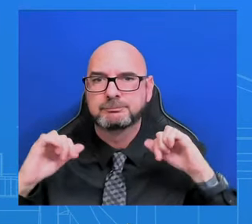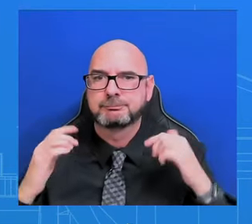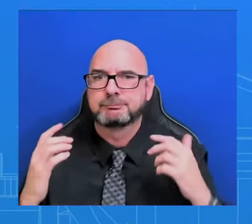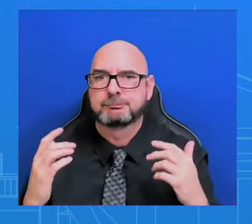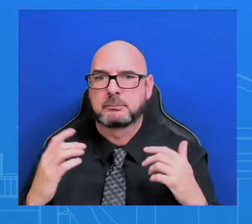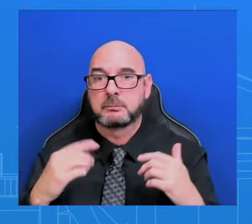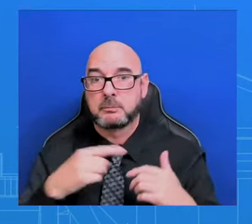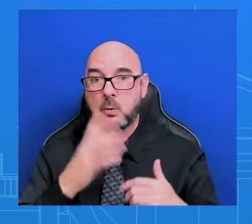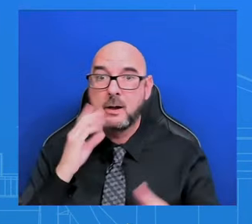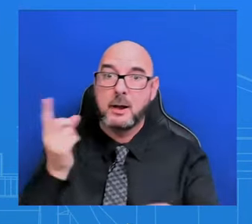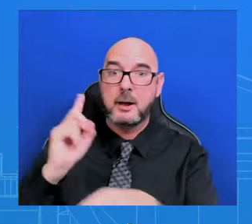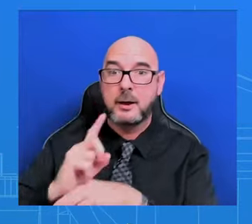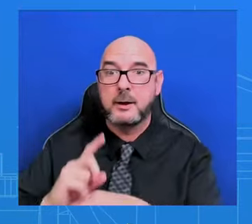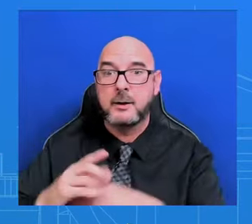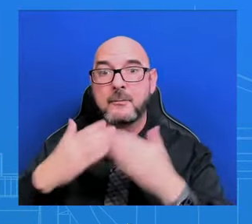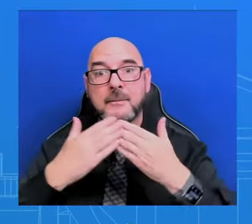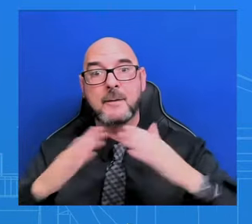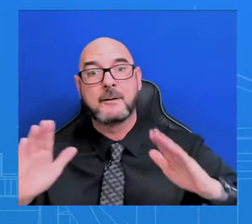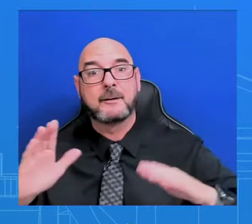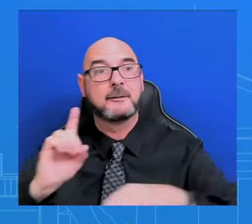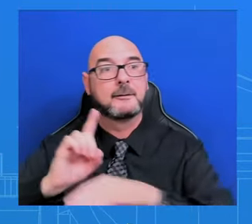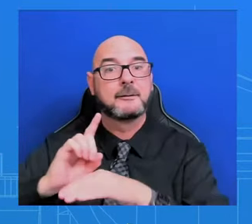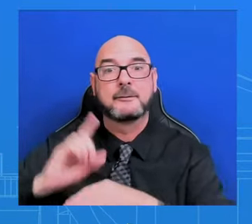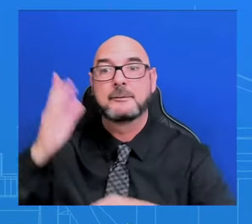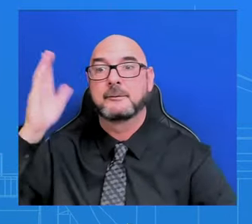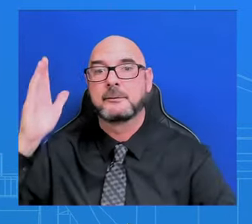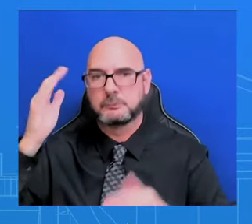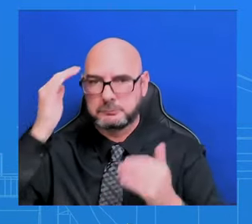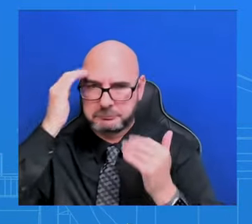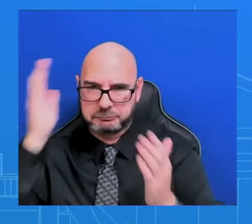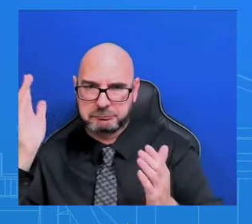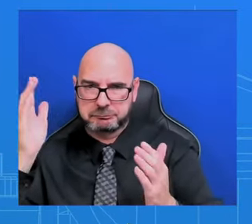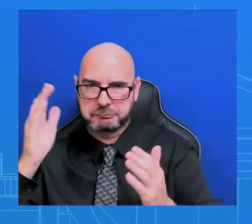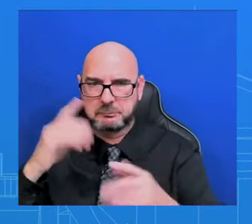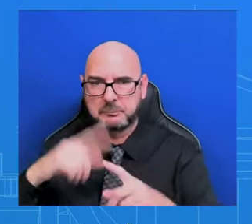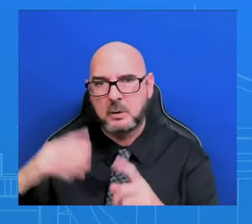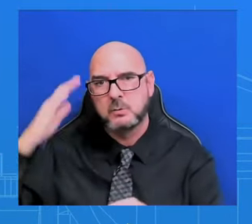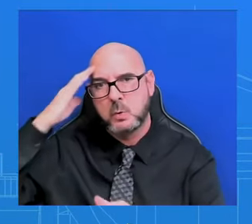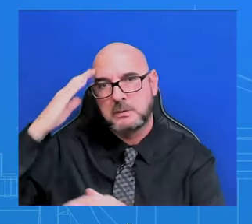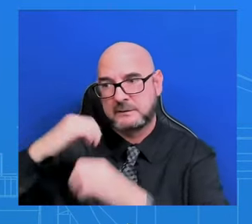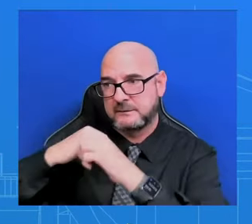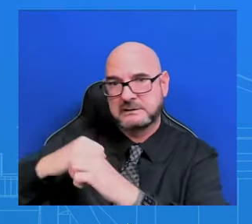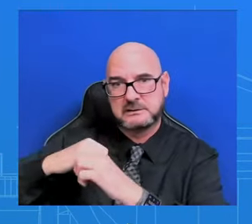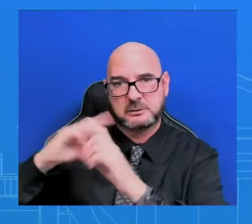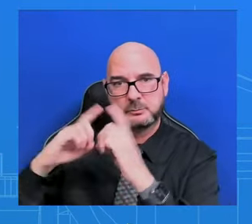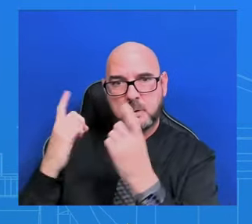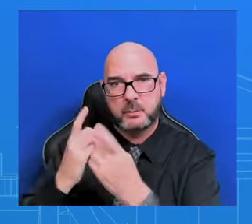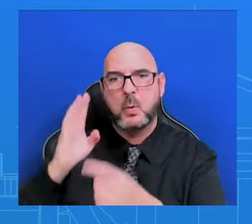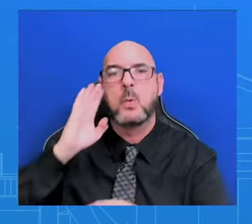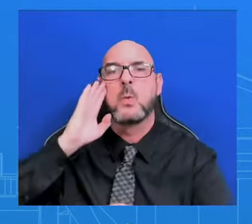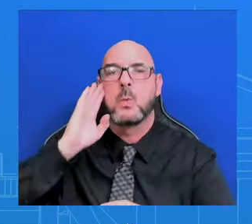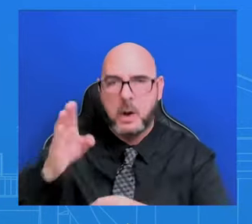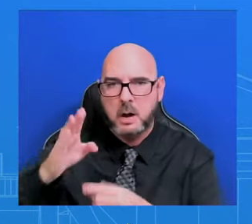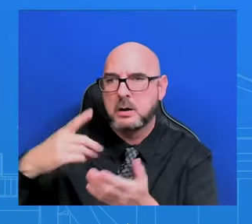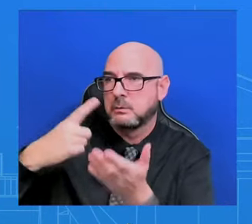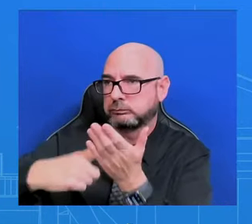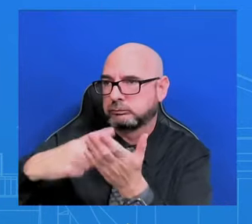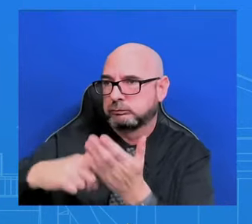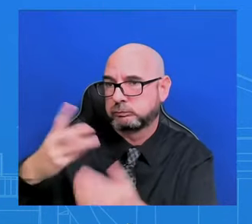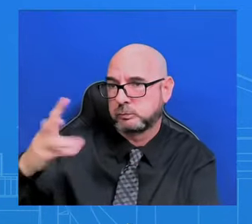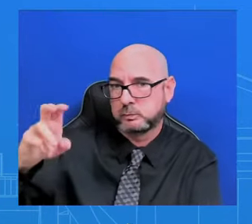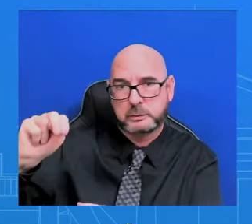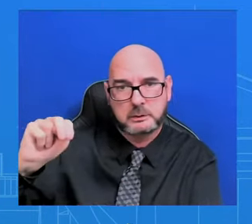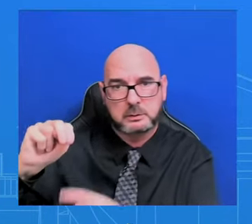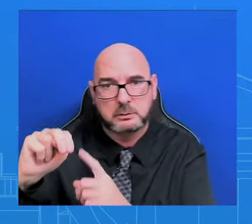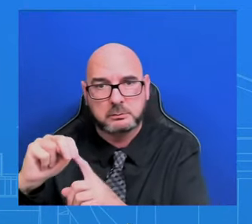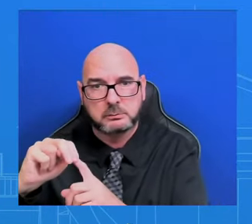Defense Department, working through what his schedule will look like once he's able to get back to work in the Pentagon and then how they build out his